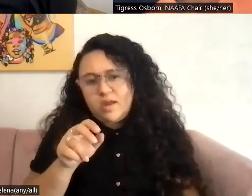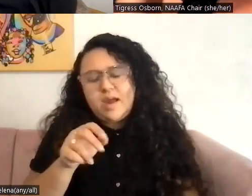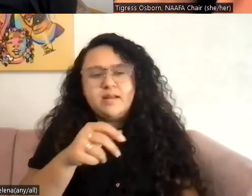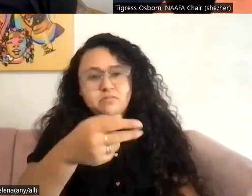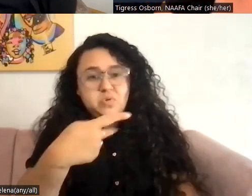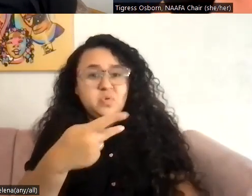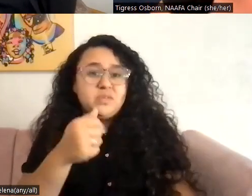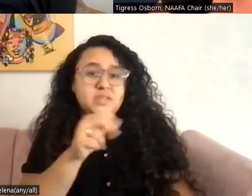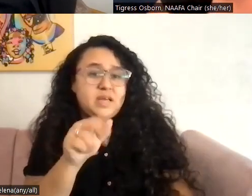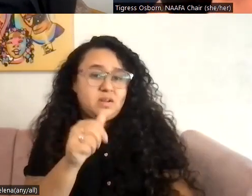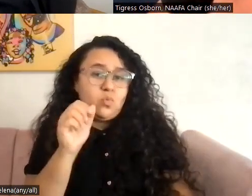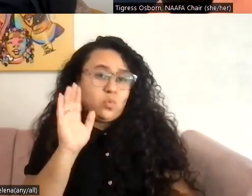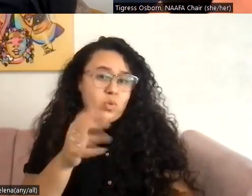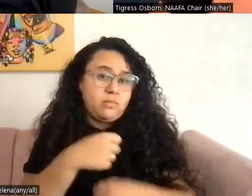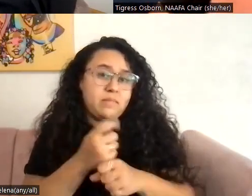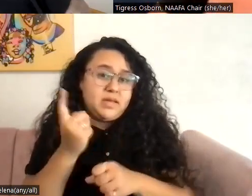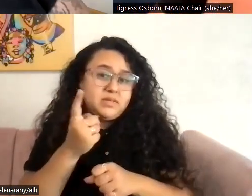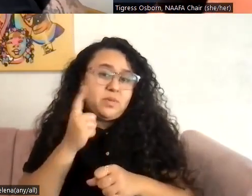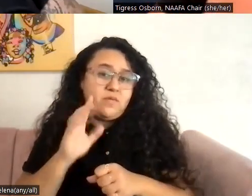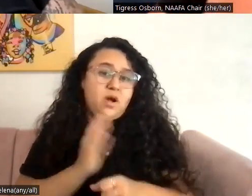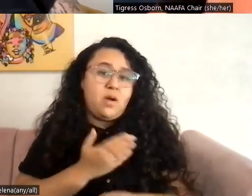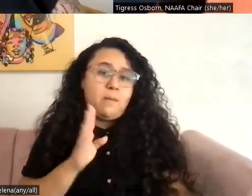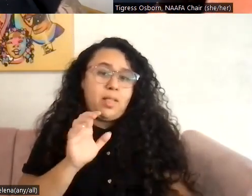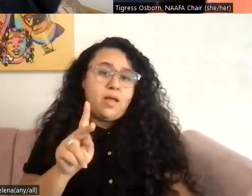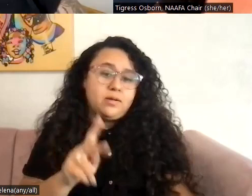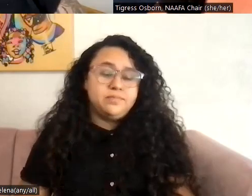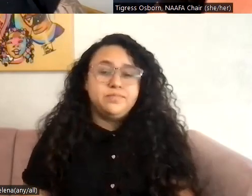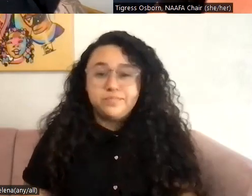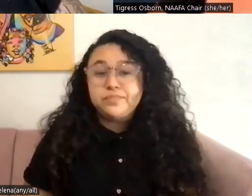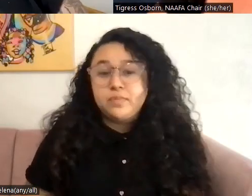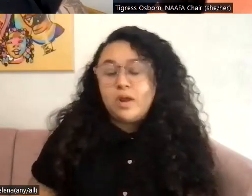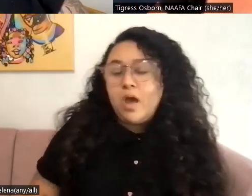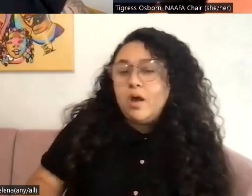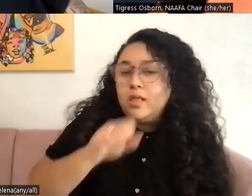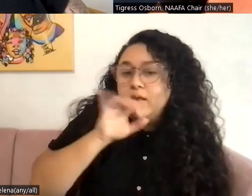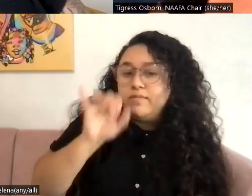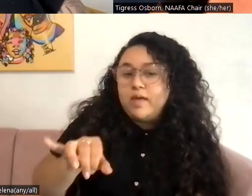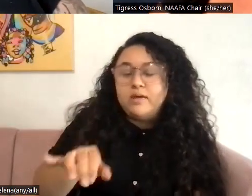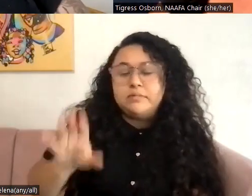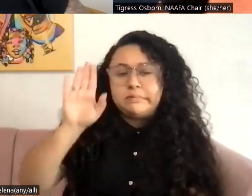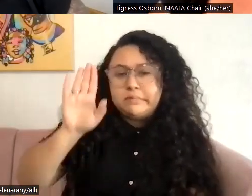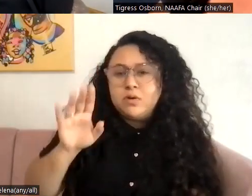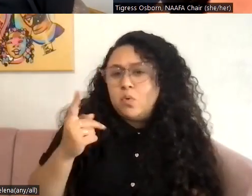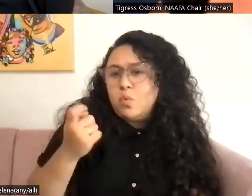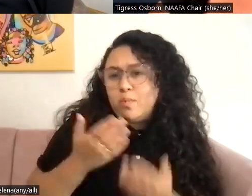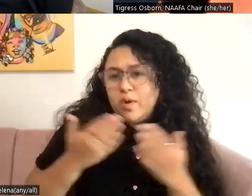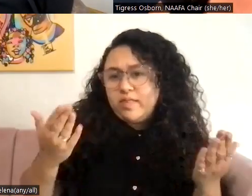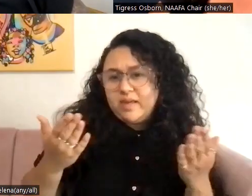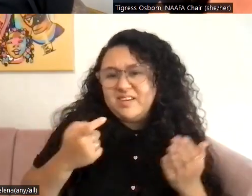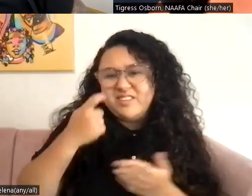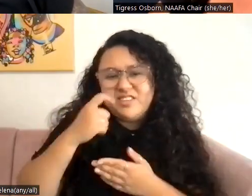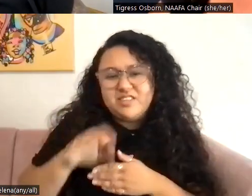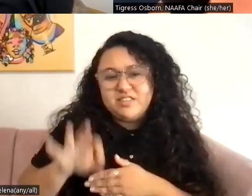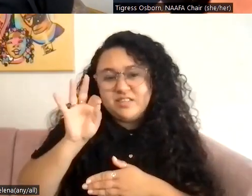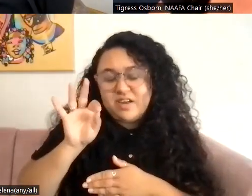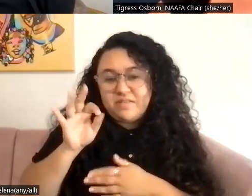up on a couple of things and we'll make a list for our blog. I would love that. Can I share one other thing I just discovered